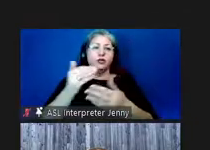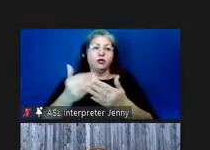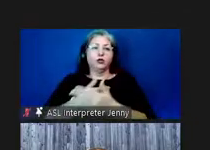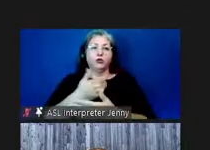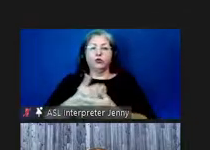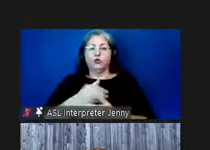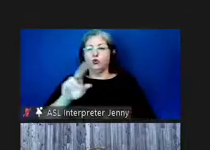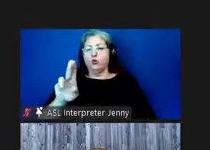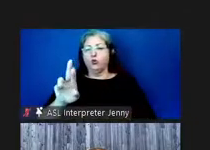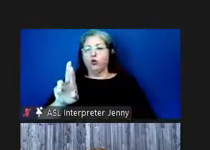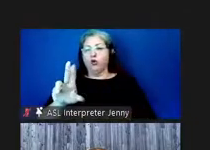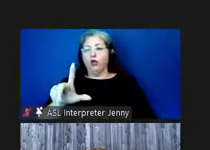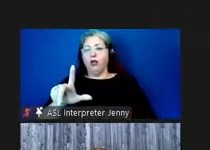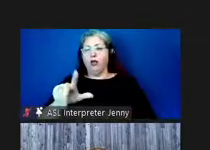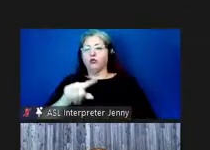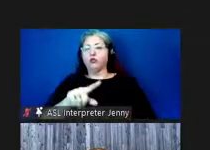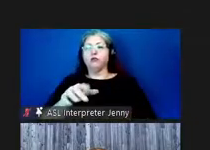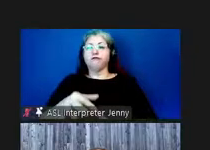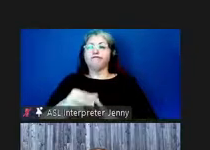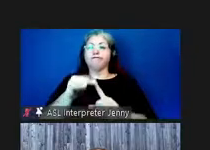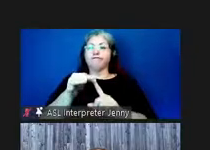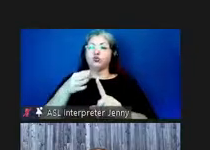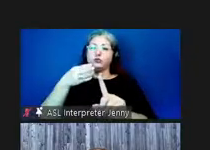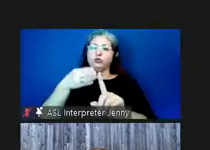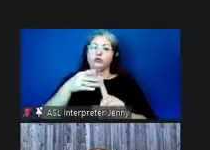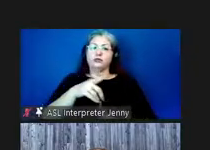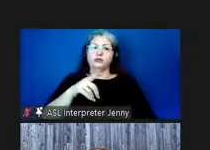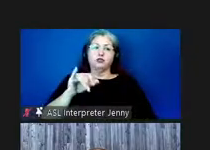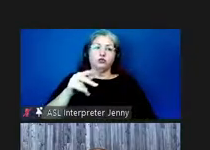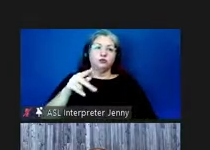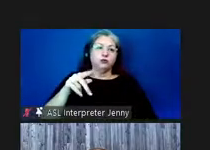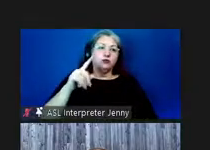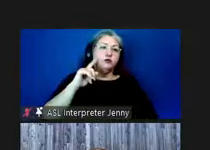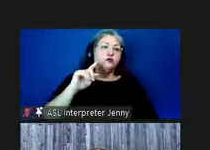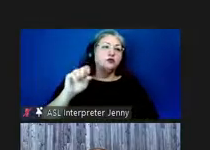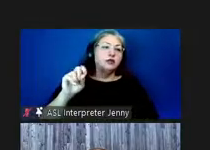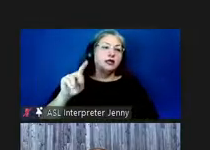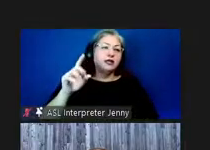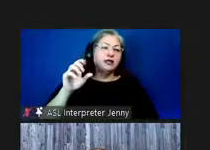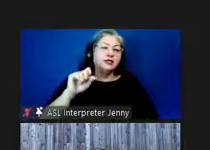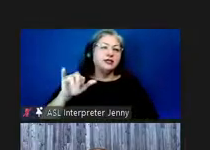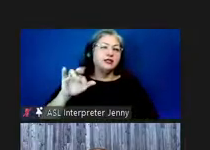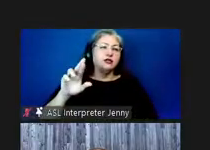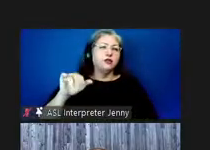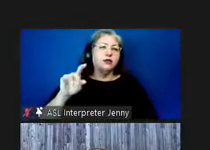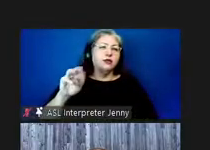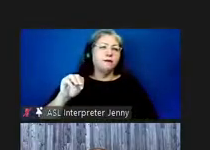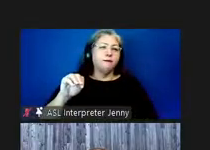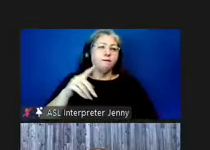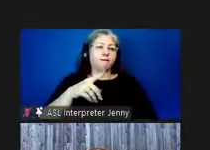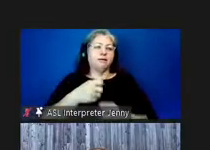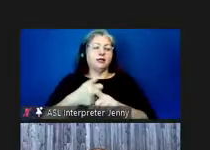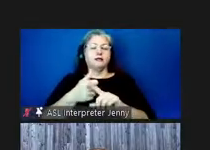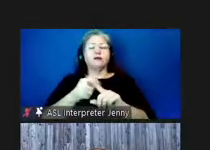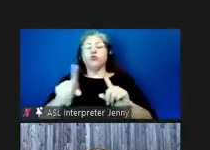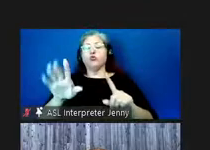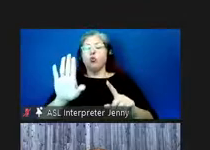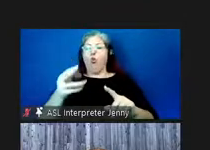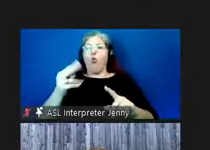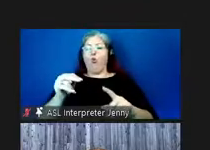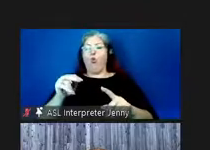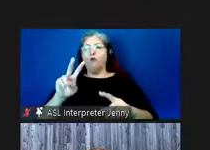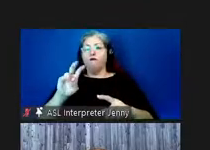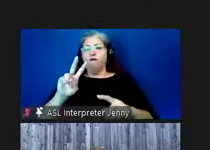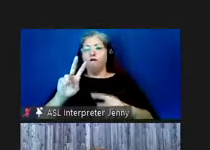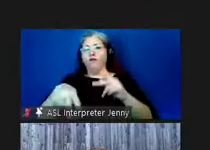and so this will be unique to you this one is juniper political sands i think it's like randomly generated uh you will have your own version